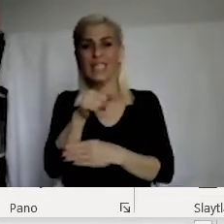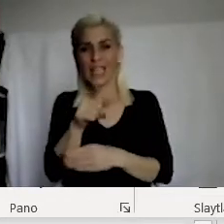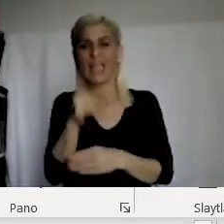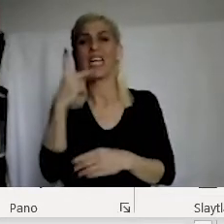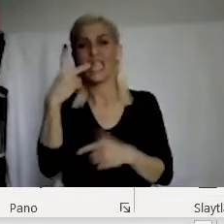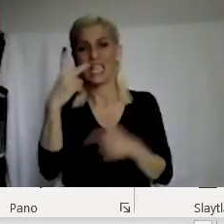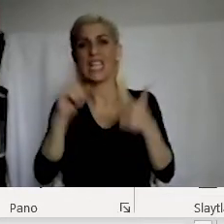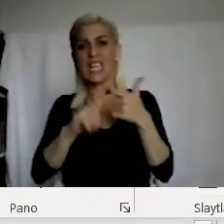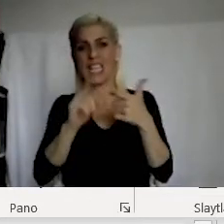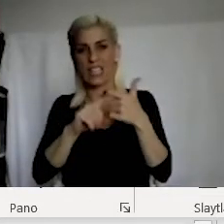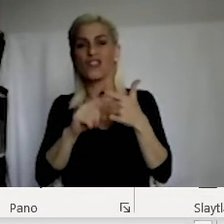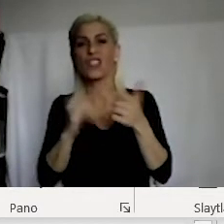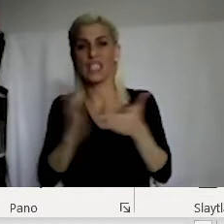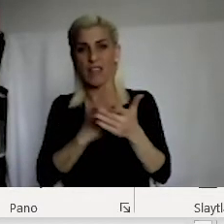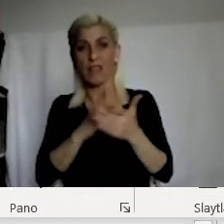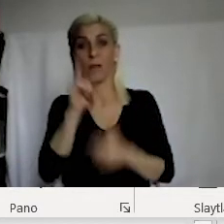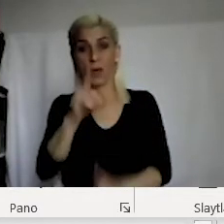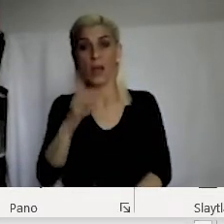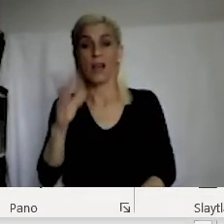let's stay here.